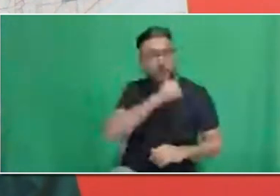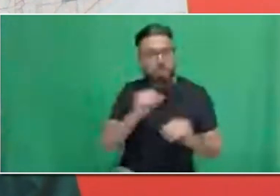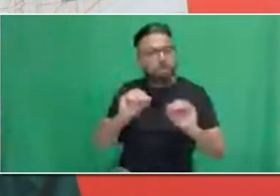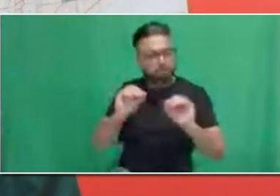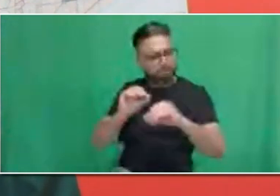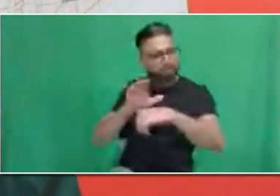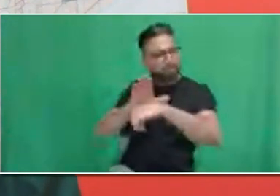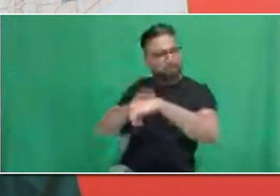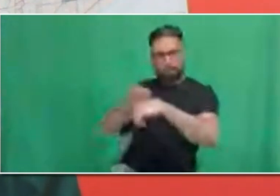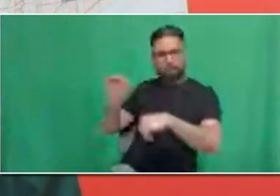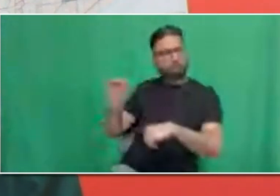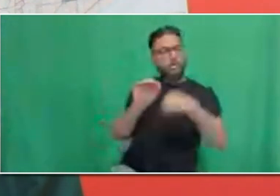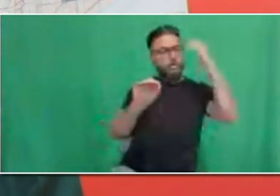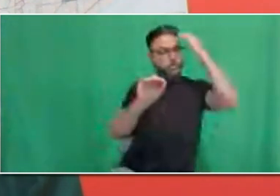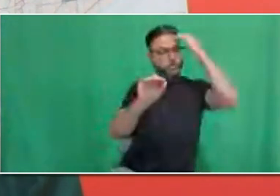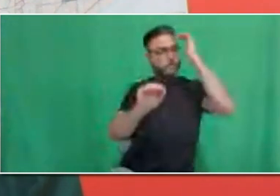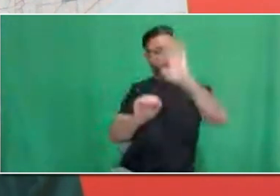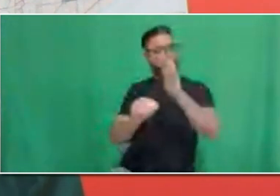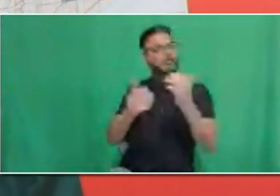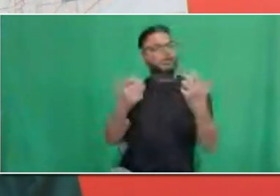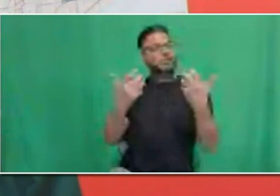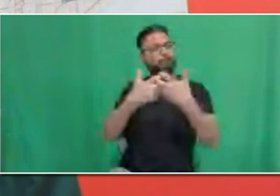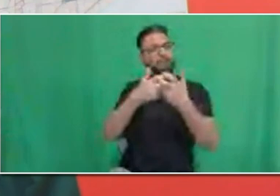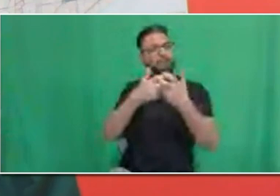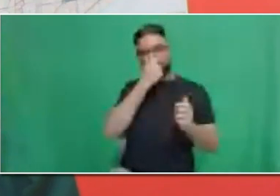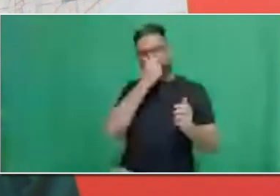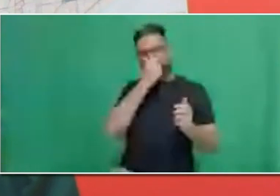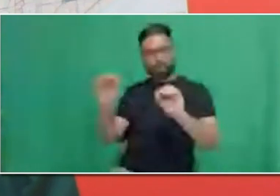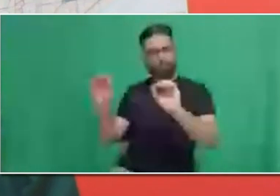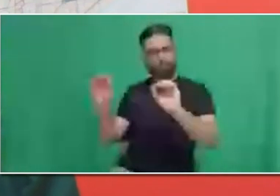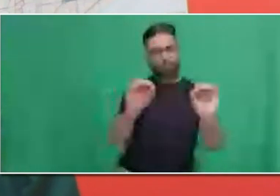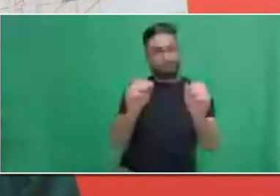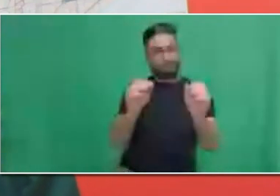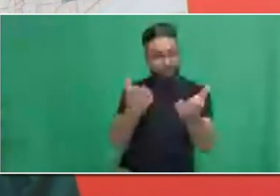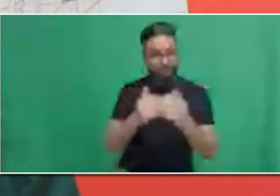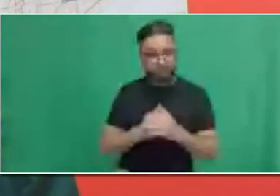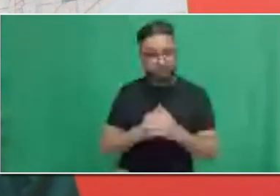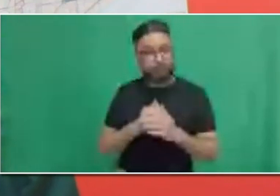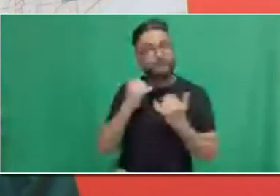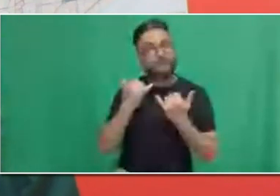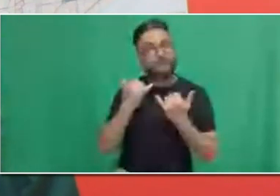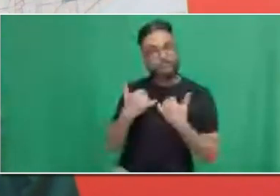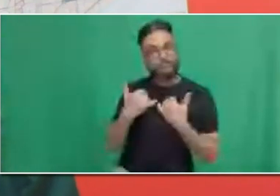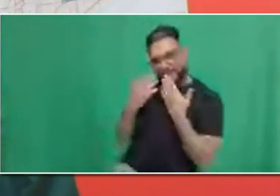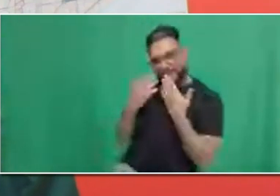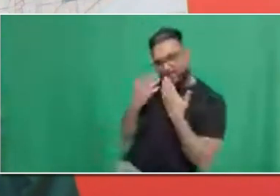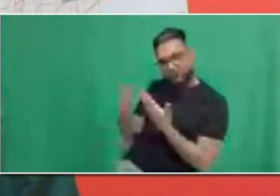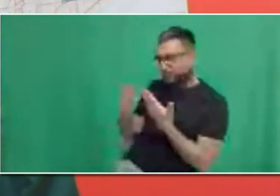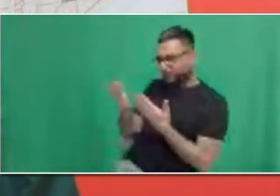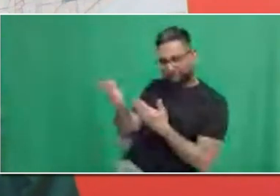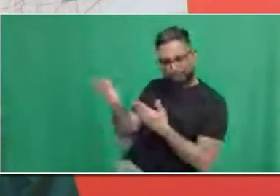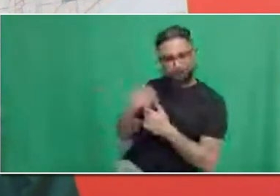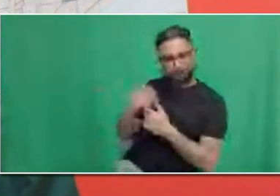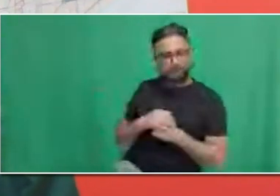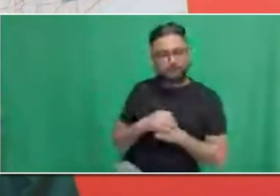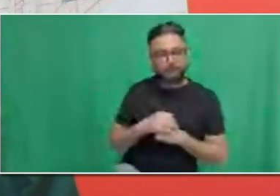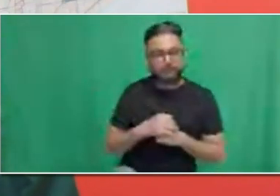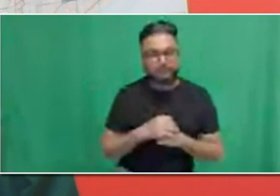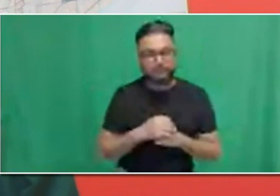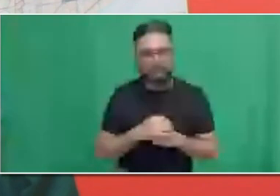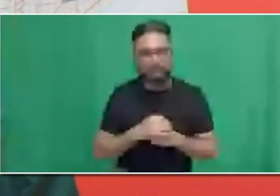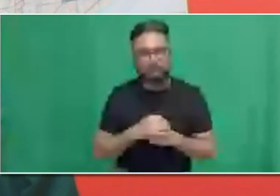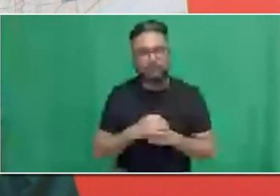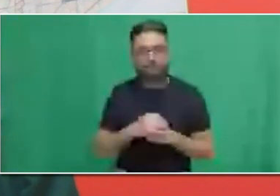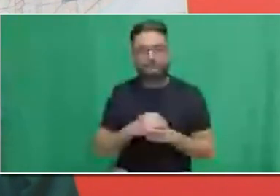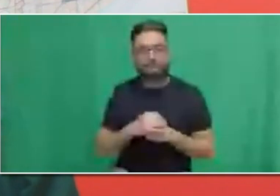So, next question. I'm not a student or a new graduate. I attended this event to learn more about the various